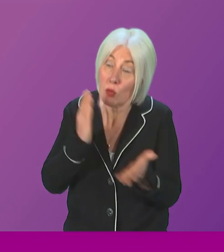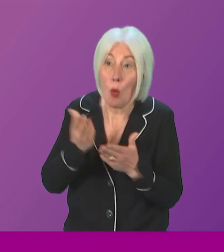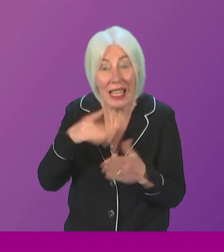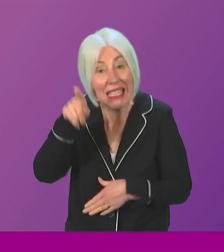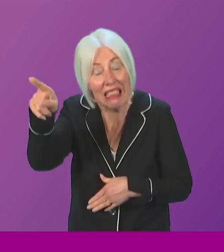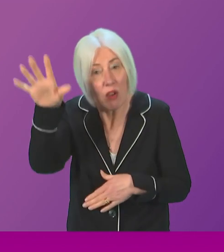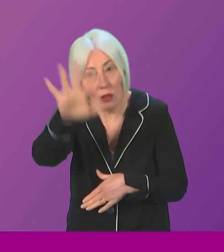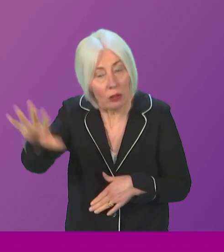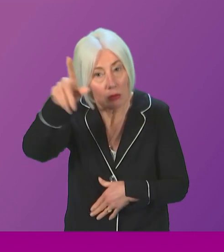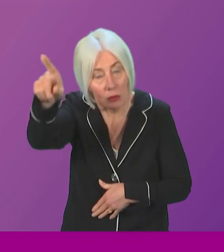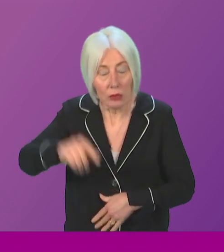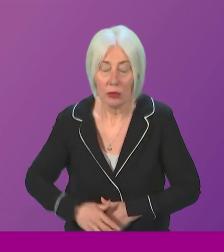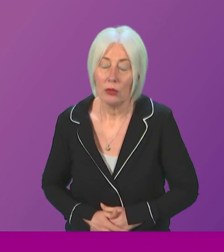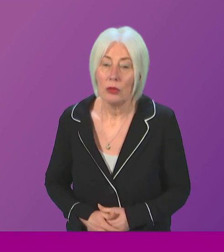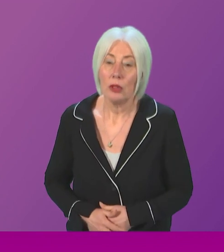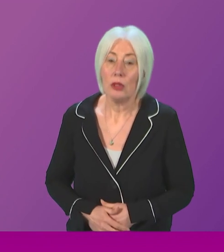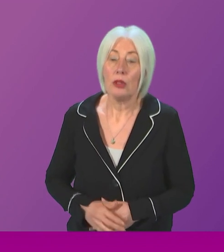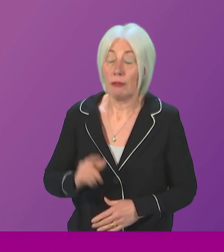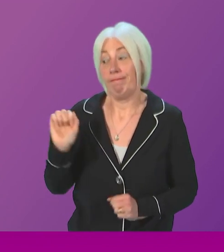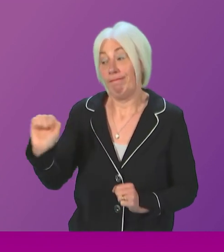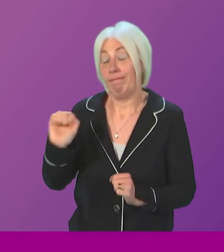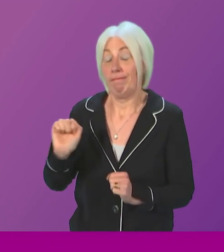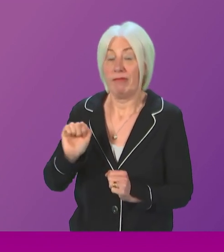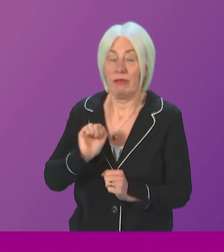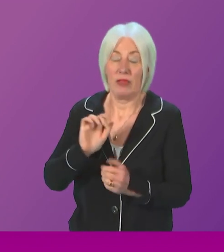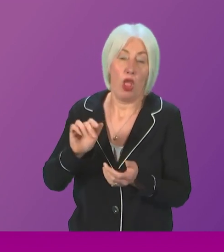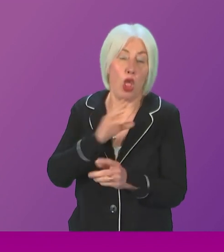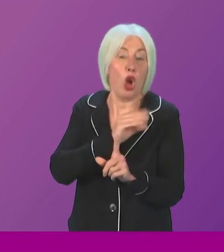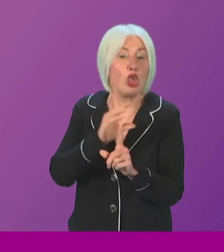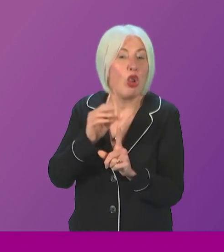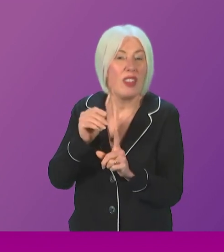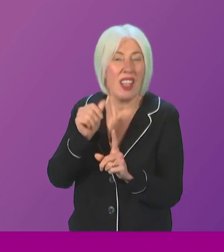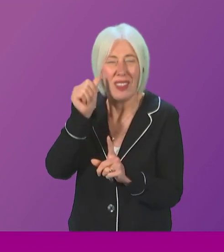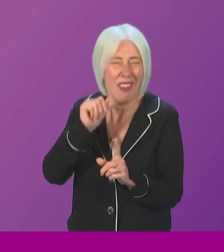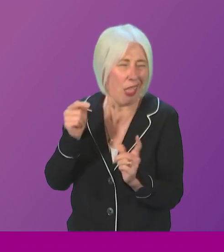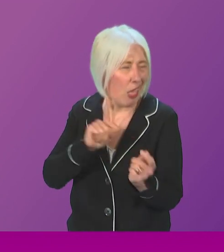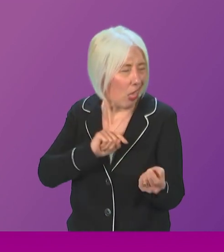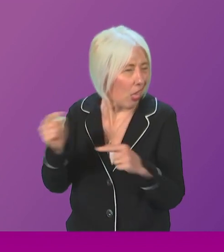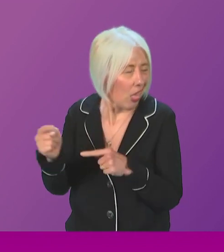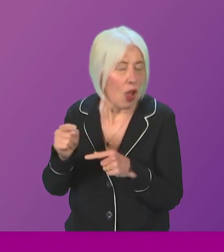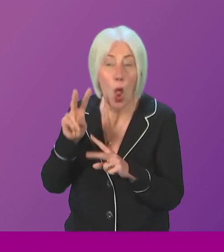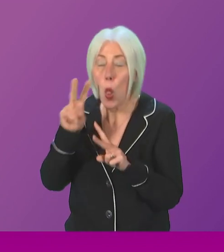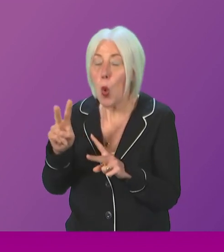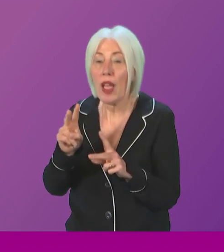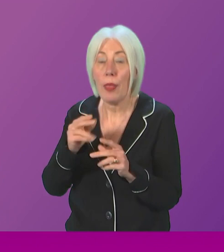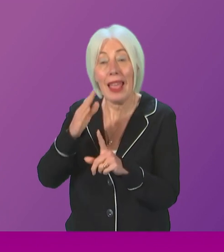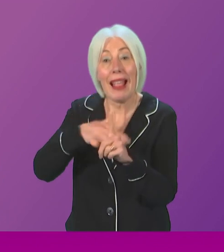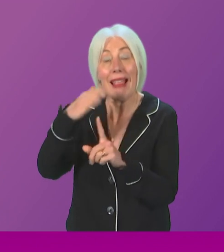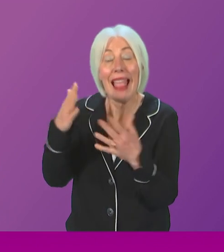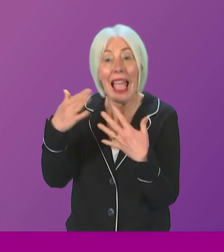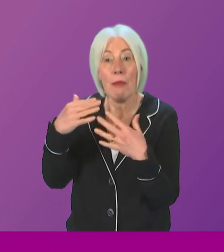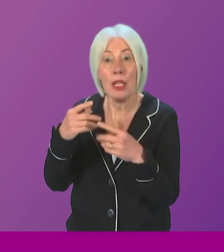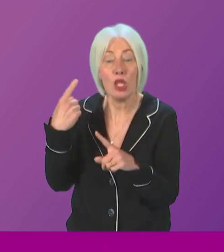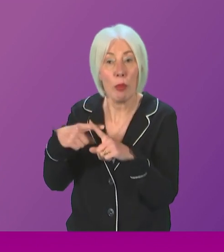This goes to the heart of the Conservatives' hypocrisy. The demand we go further on tackling the climate emergency, anything we do,